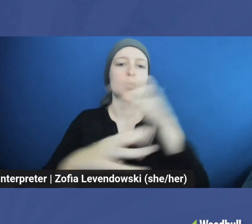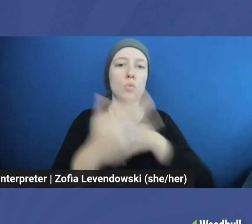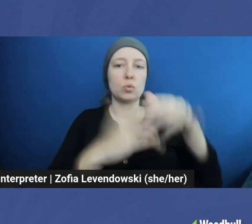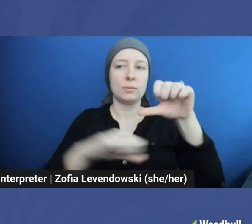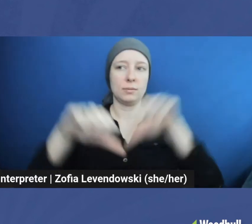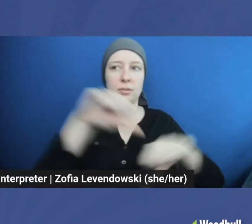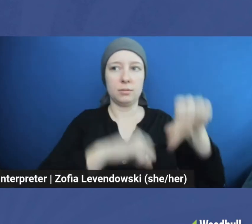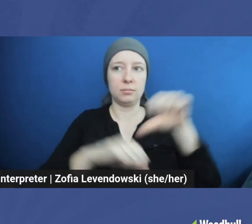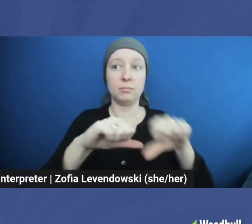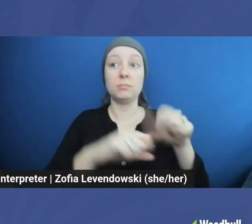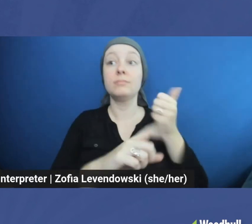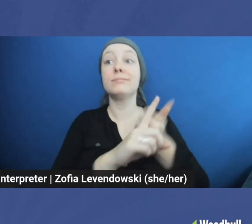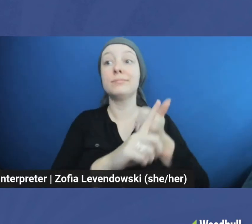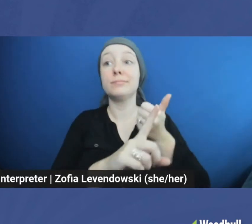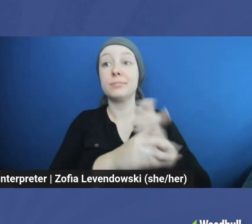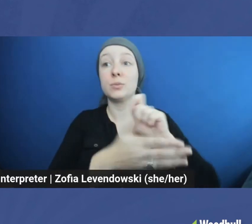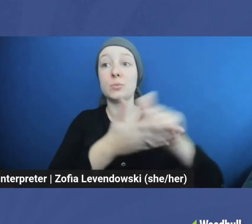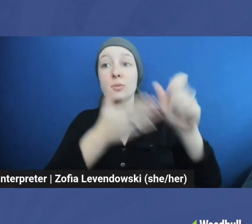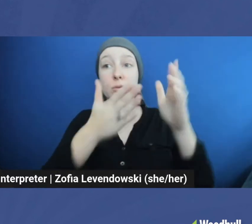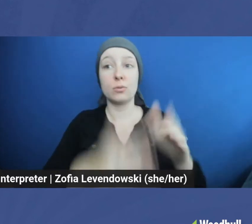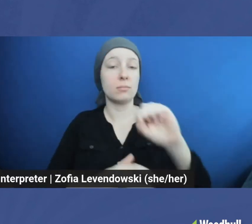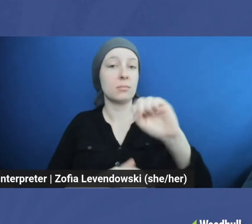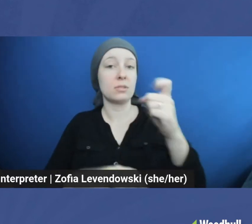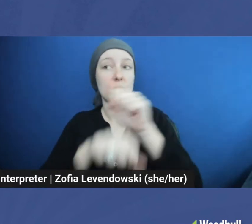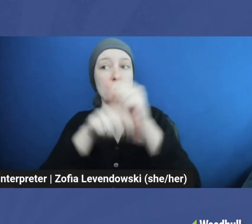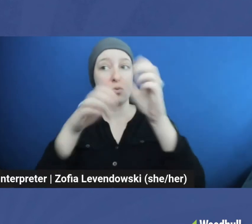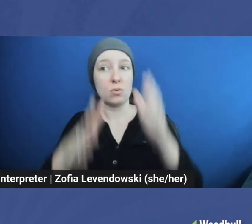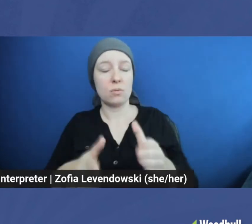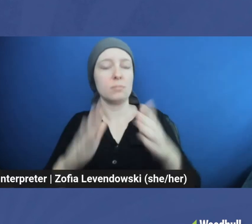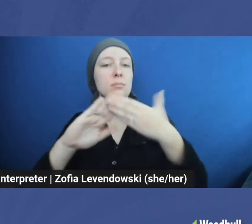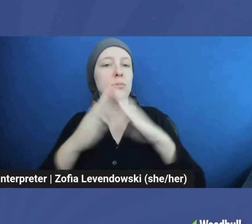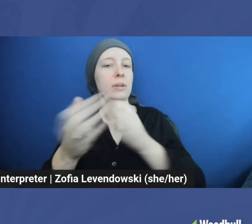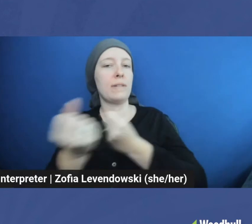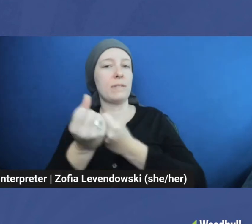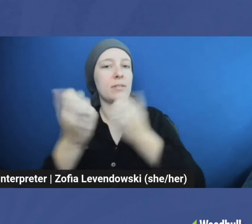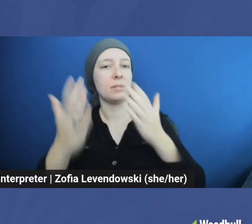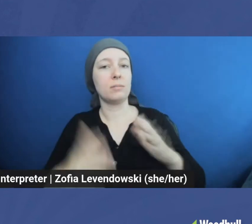and community advocate. Now for her graduation project.